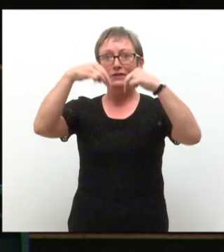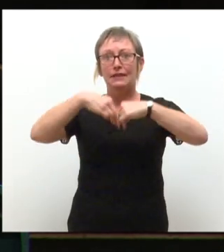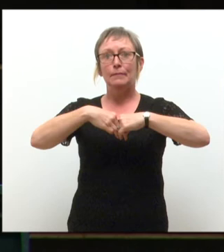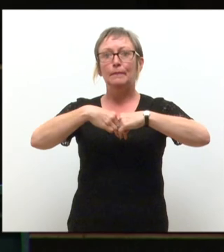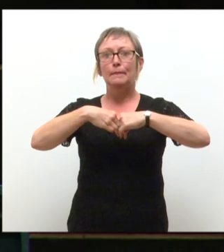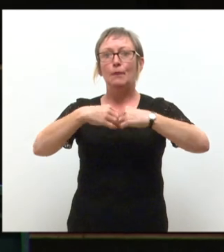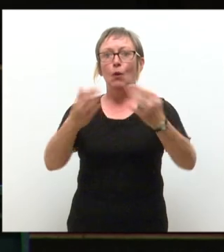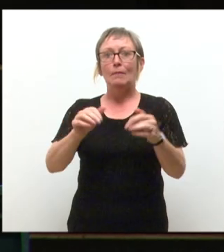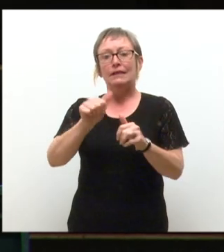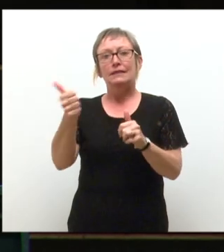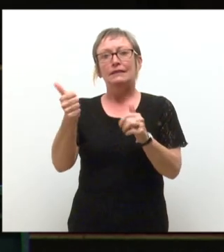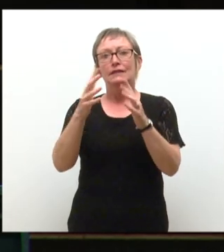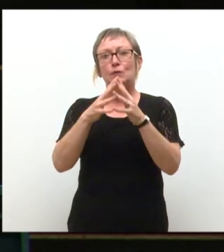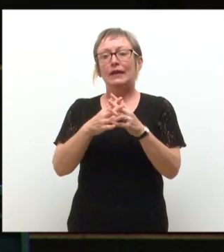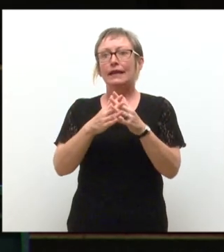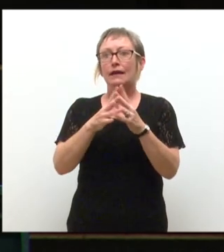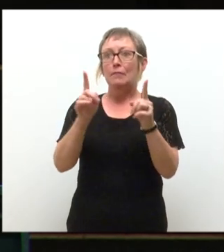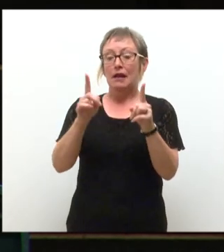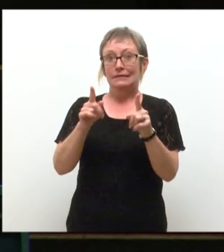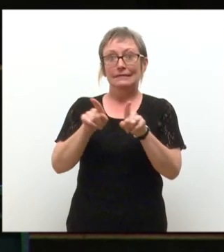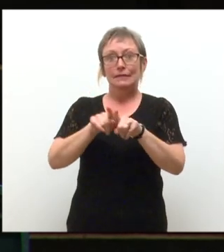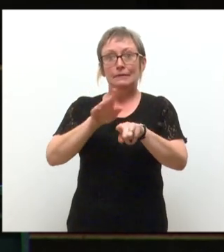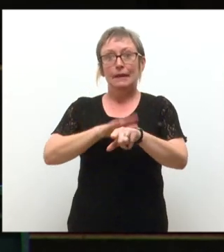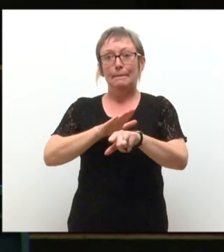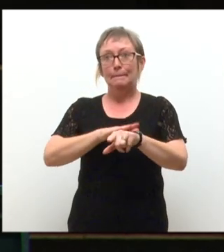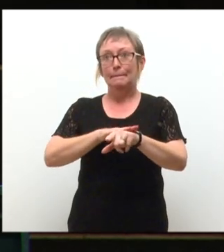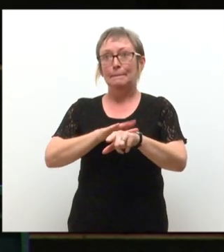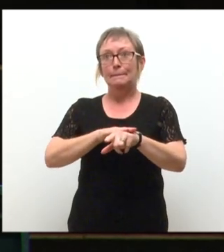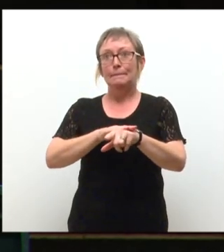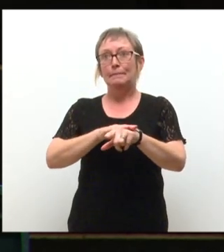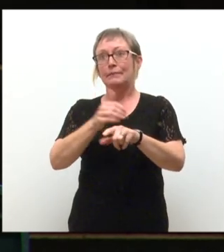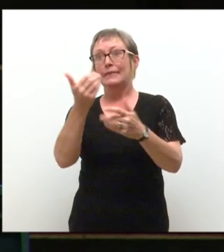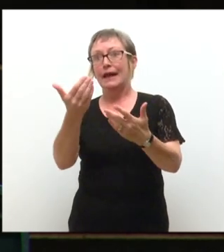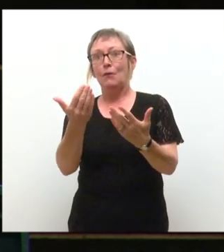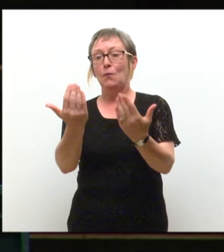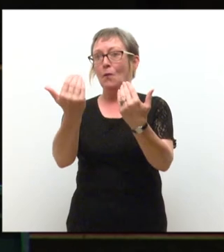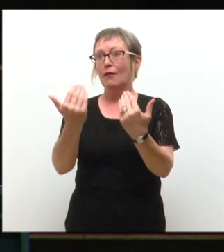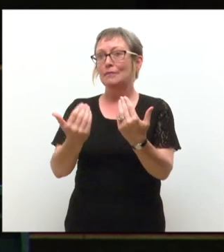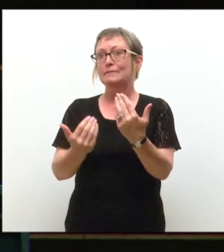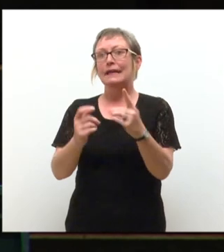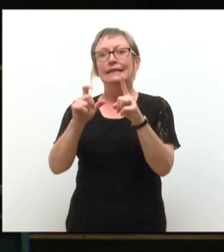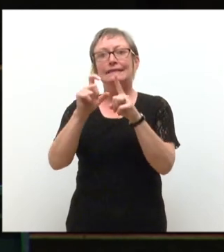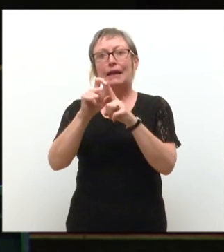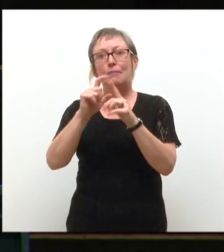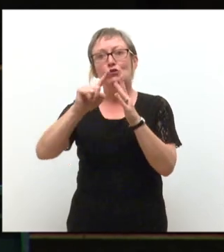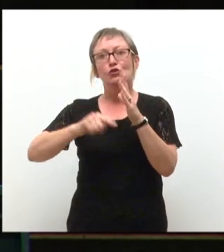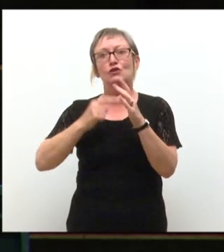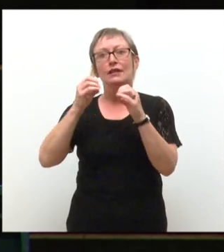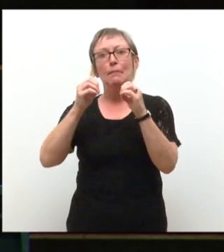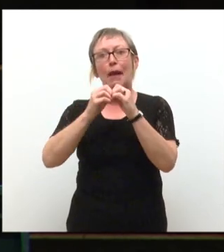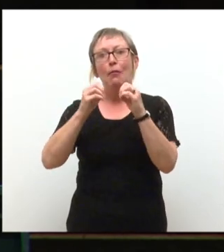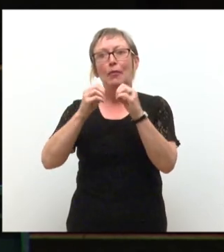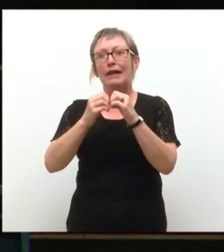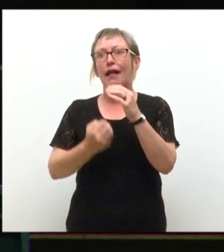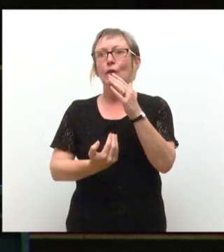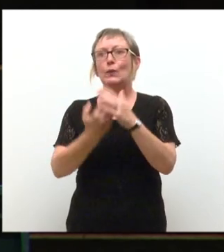projects the city has ever seen, but during the ceremony, we inaugurated the incredible Dame Jocelyn Bell Bornell as our new chancellor,